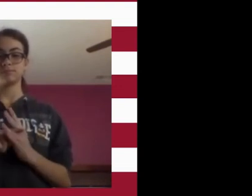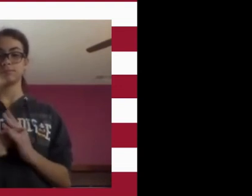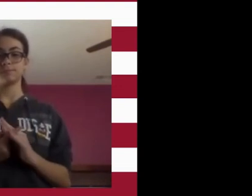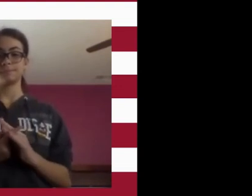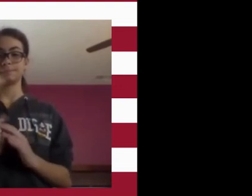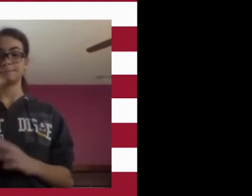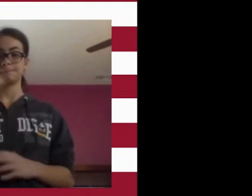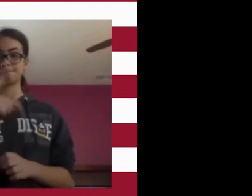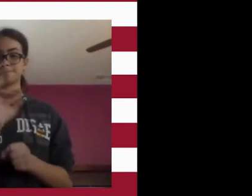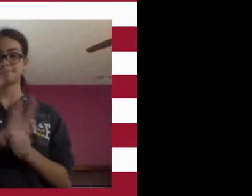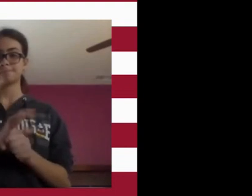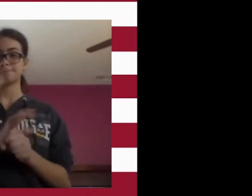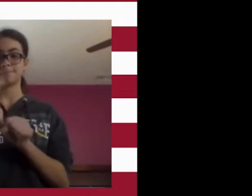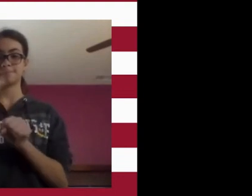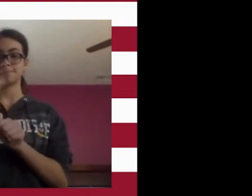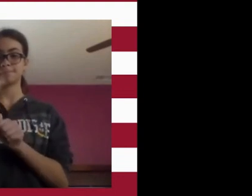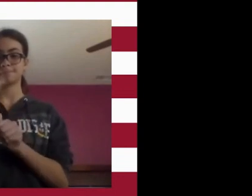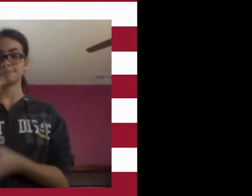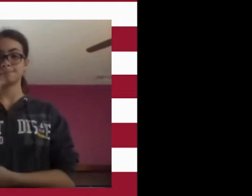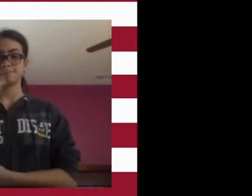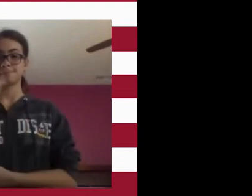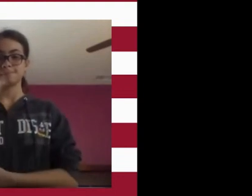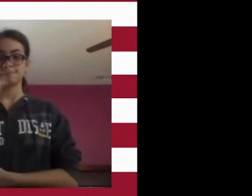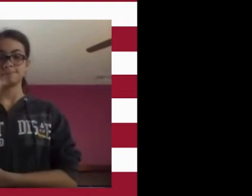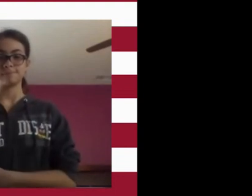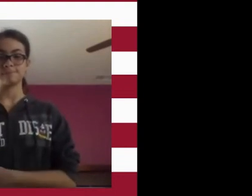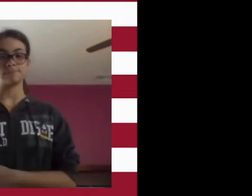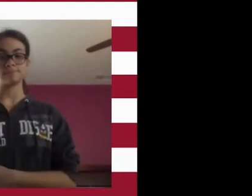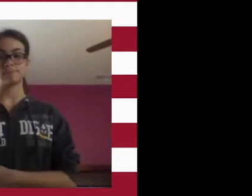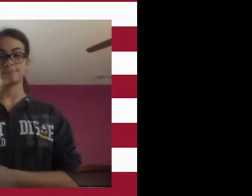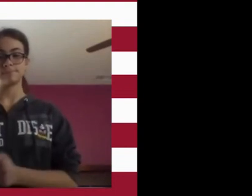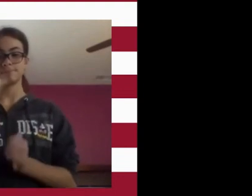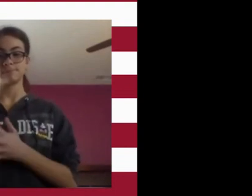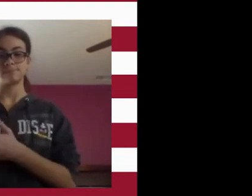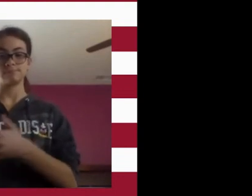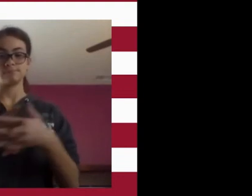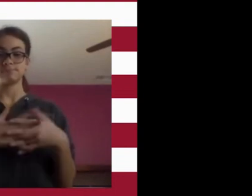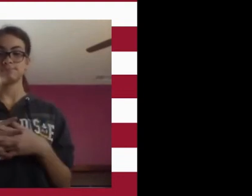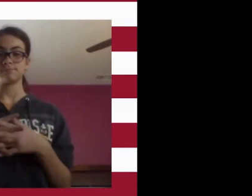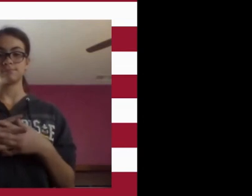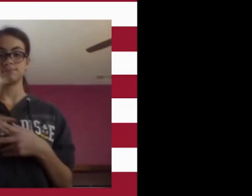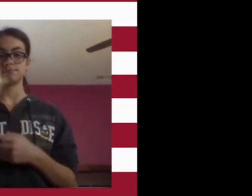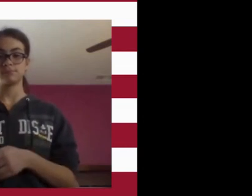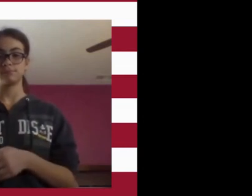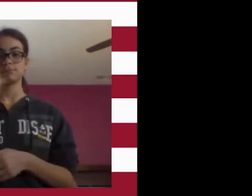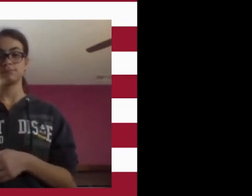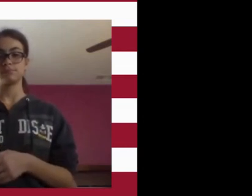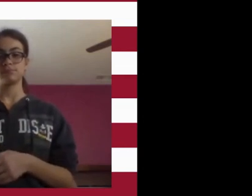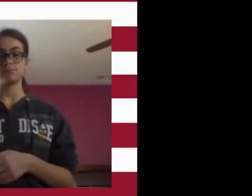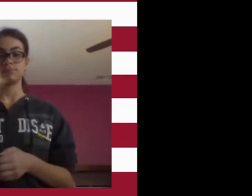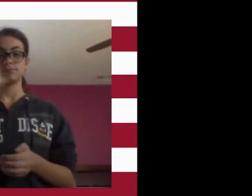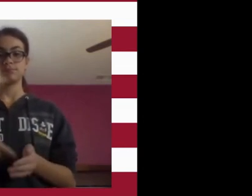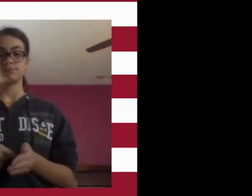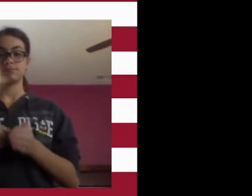beacon. I pledge allegiance to the flag of the United States of America. To the